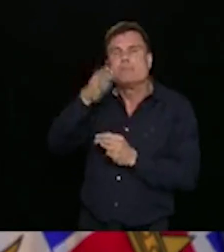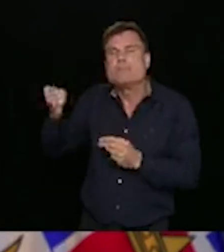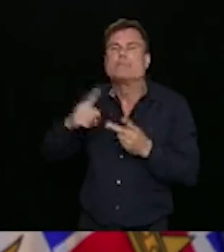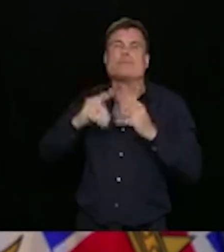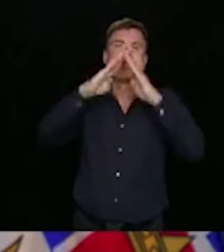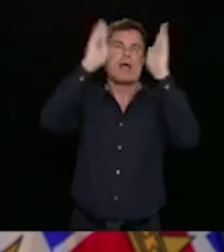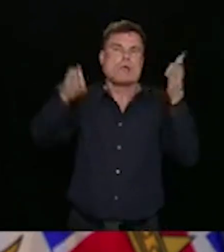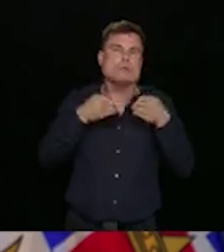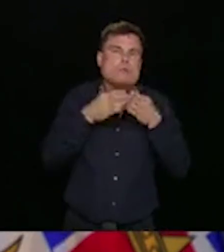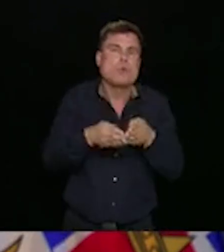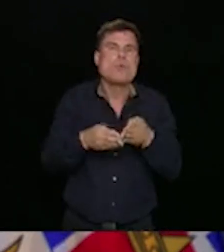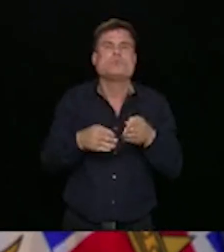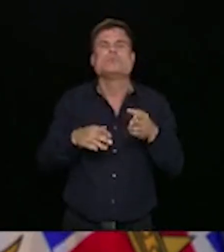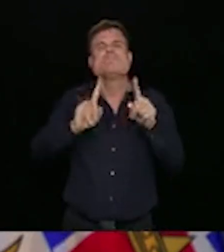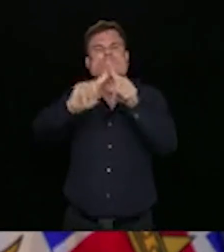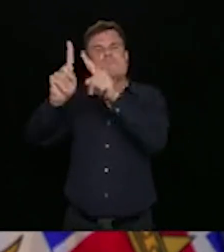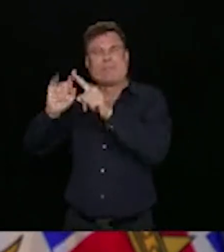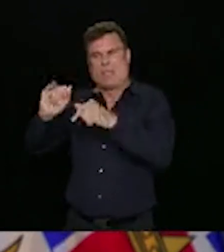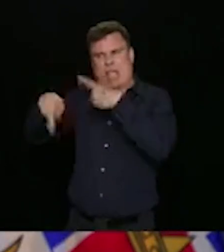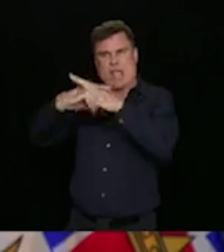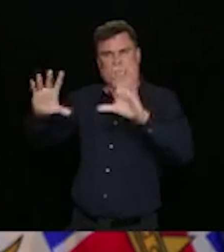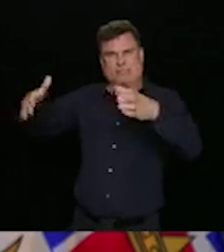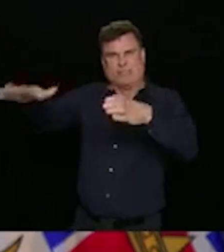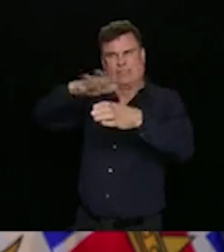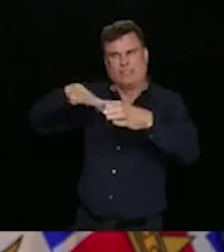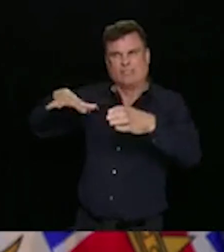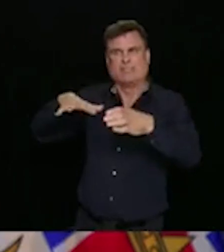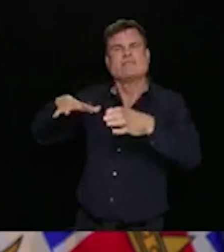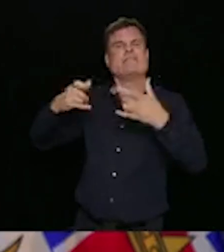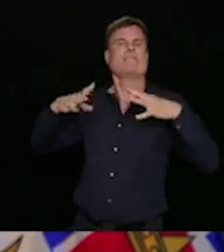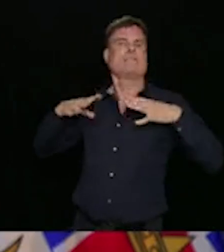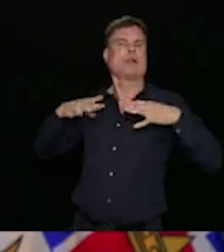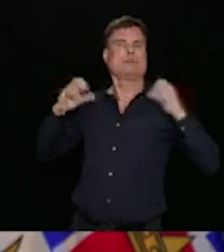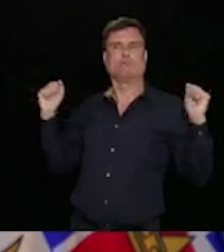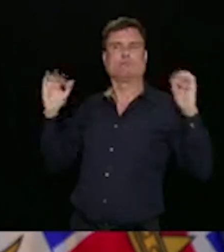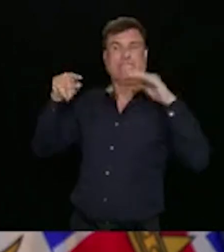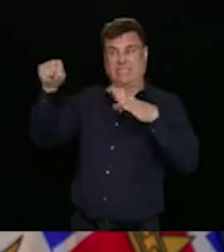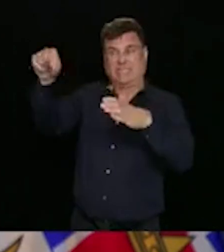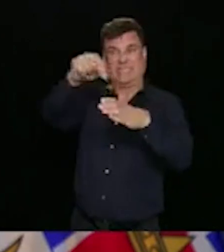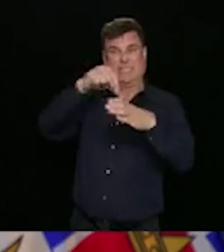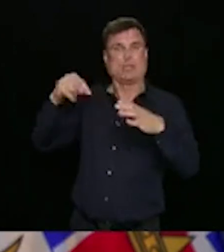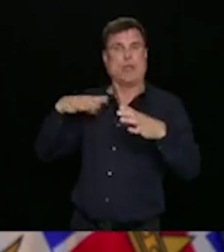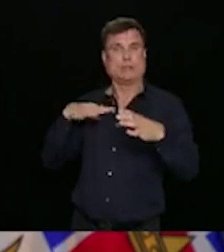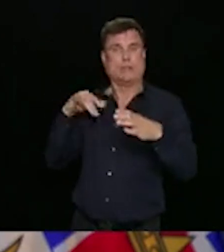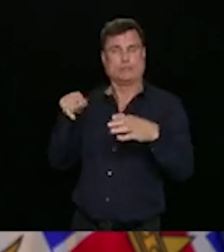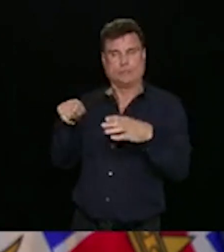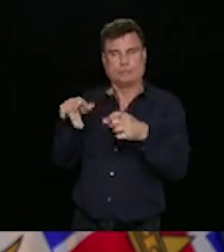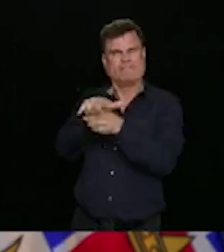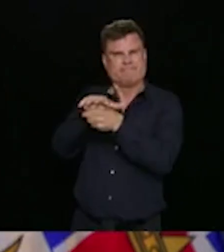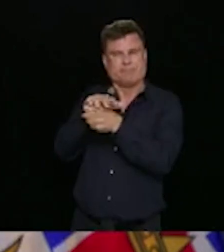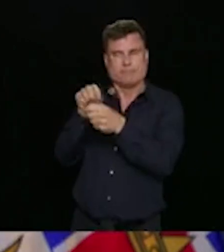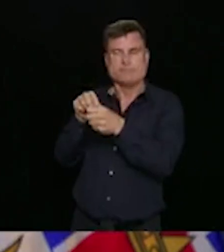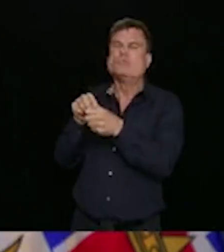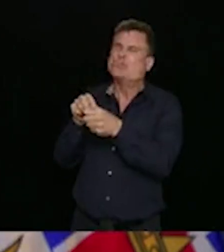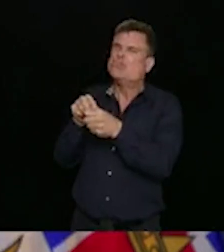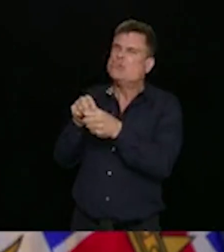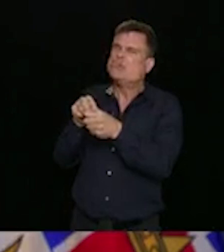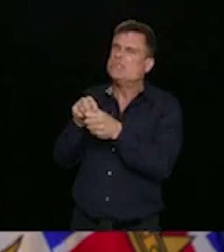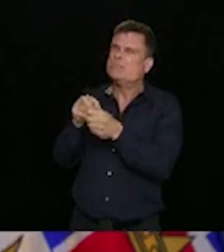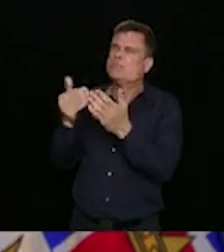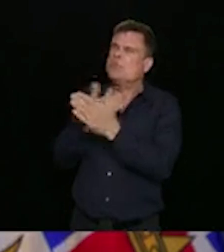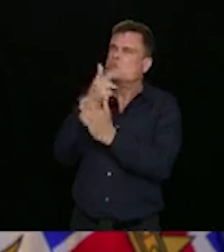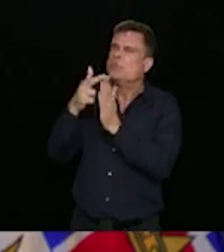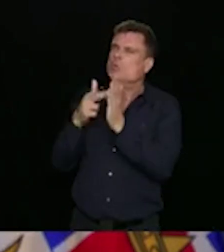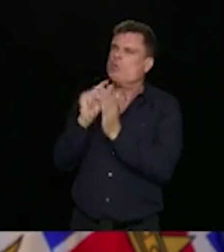related to Kelowna in particular. But those have affected people across the province. In every health authority, there are people that have been